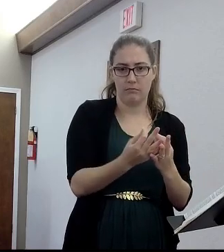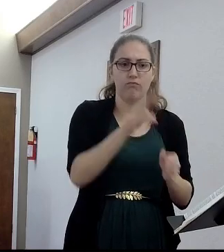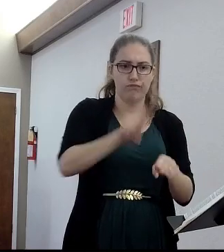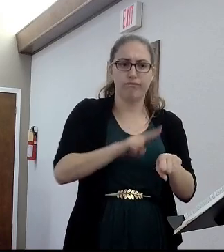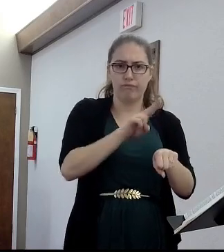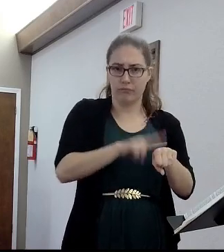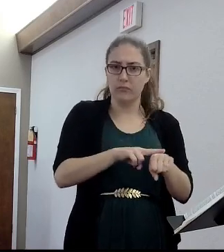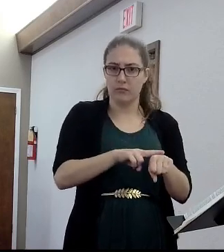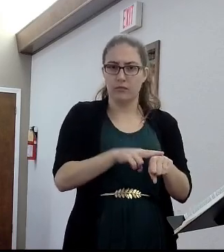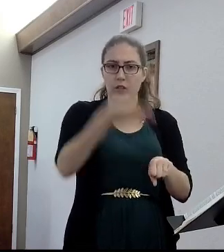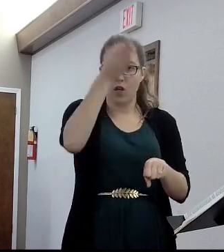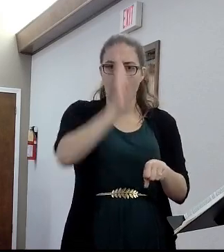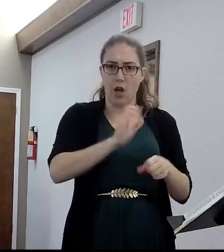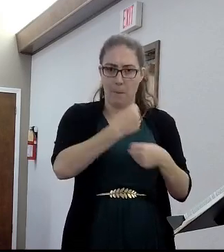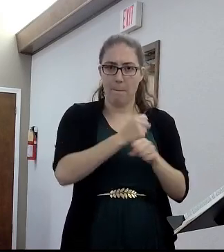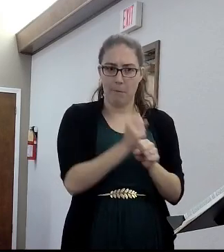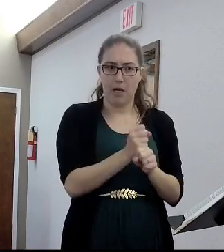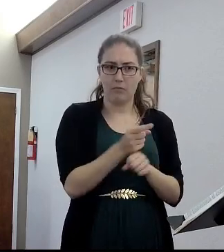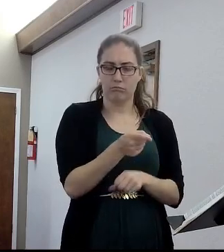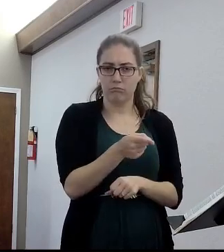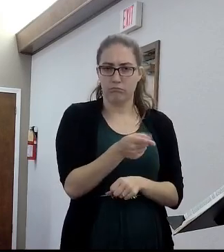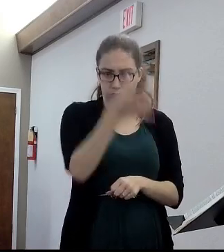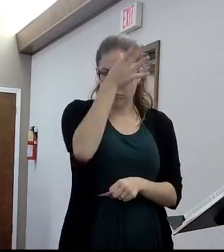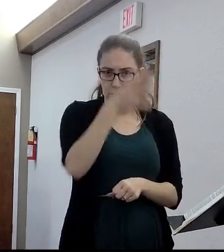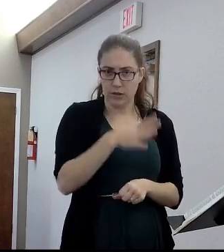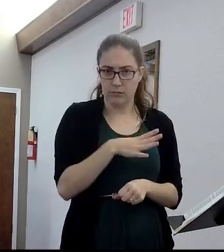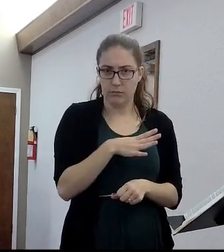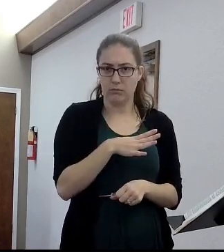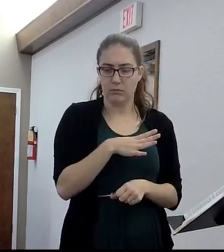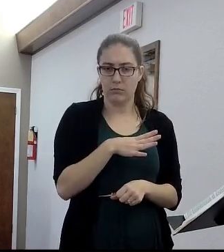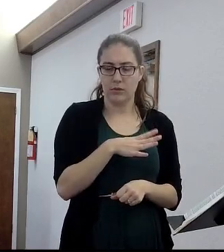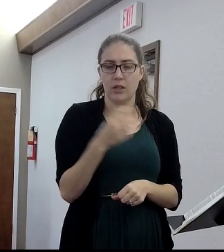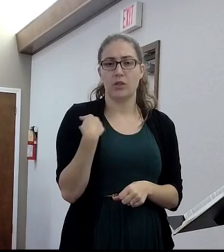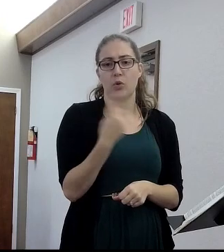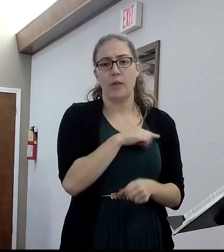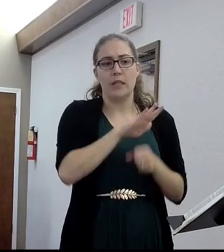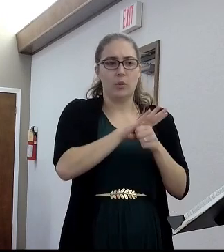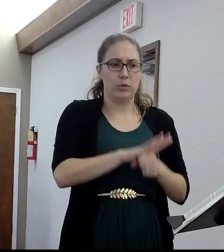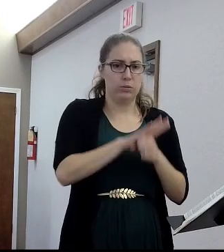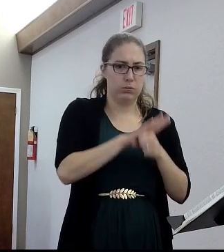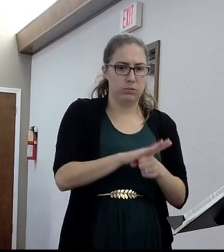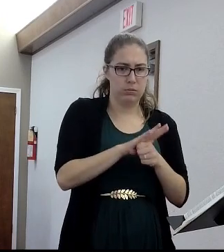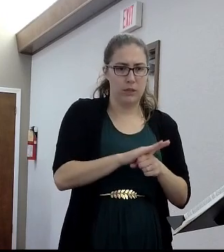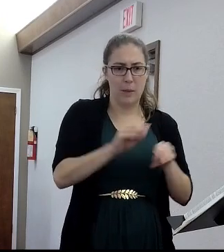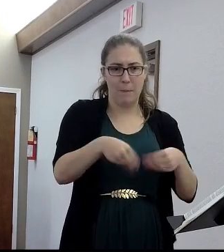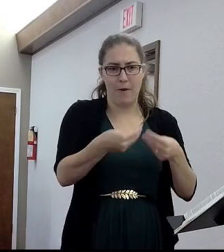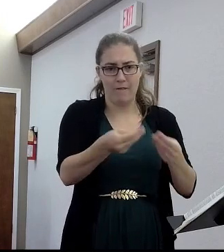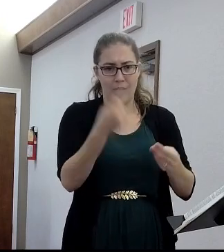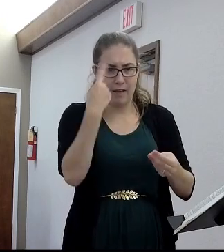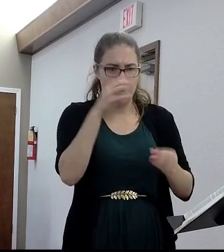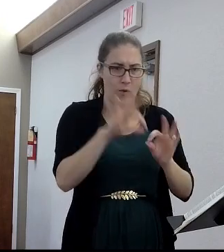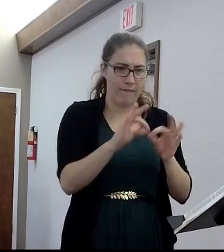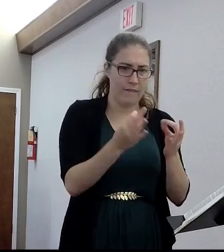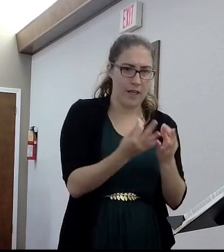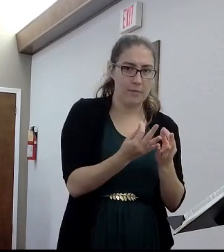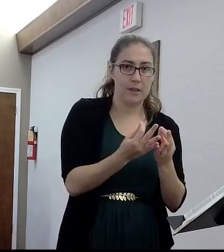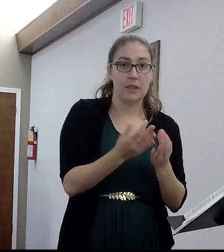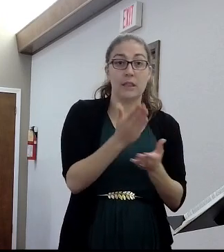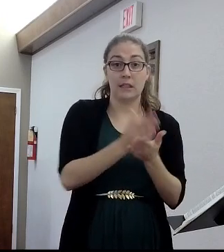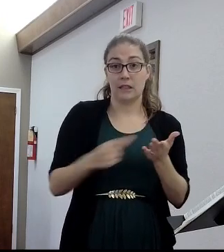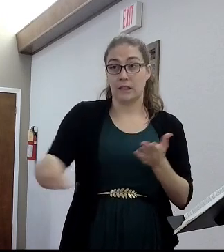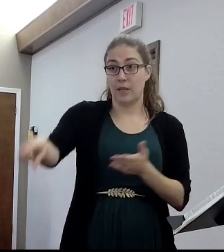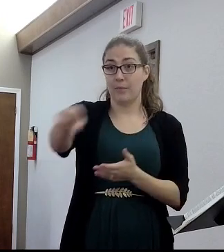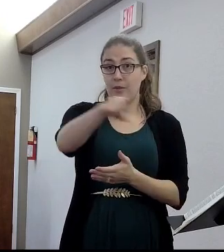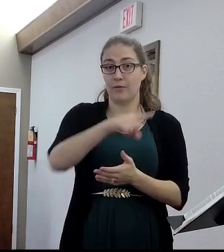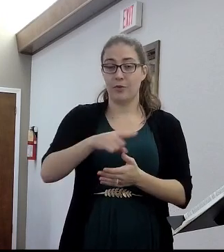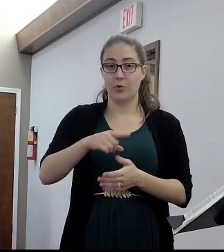That's the way God created us. And so we're hardwired for it. And so we stress about providing for our family. Some of you who have transitioned out of the Air Force, I'm